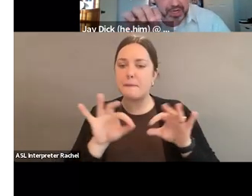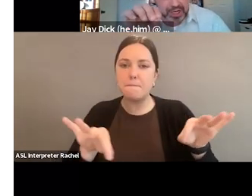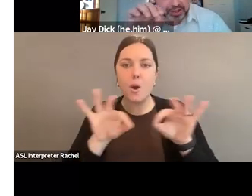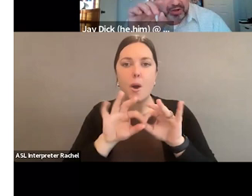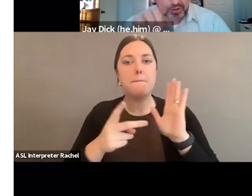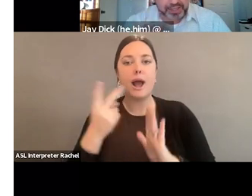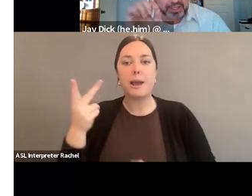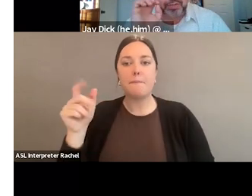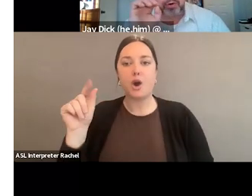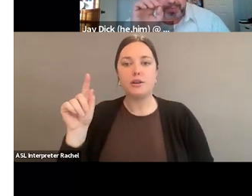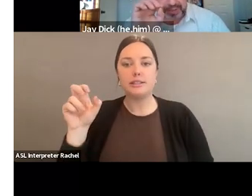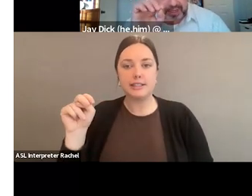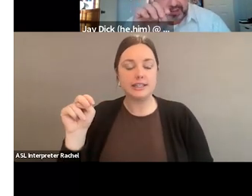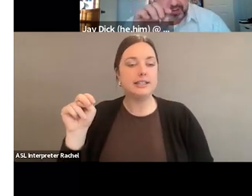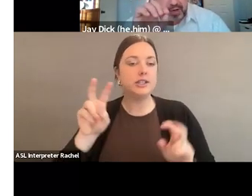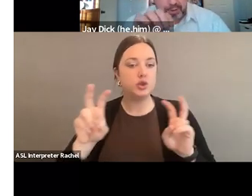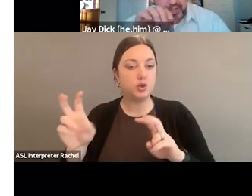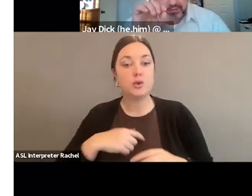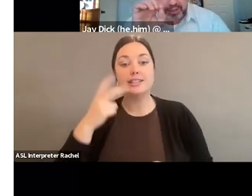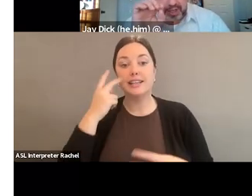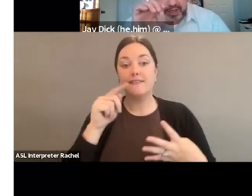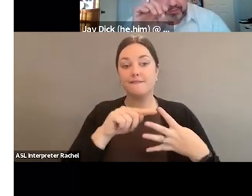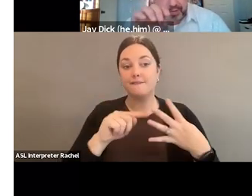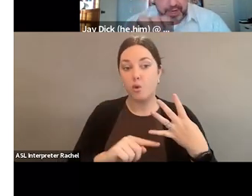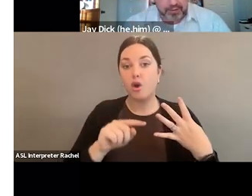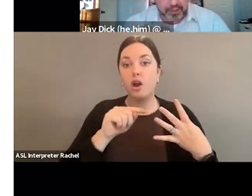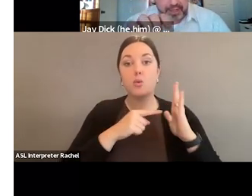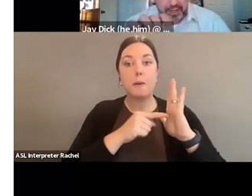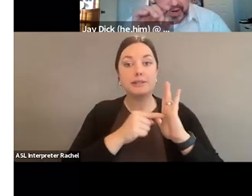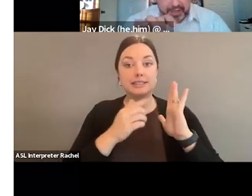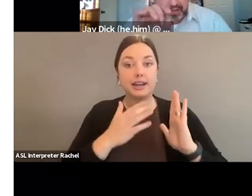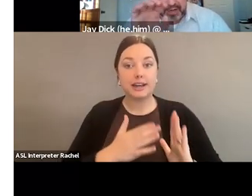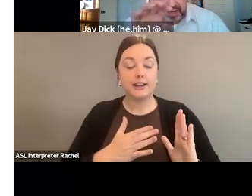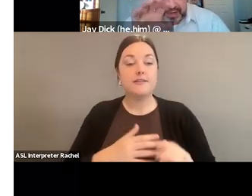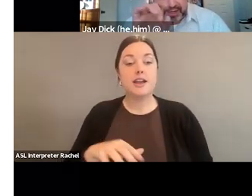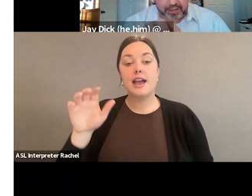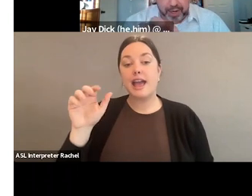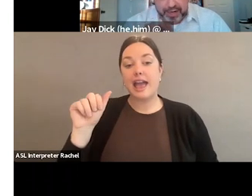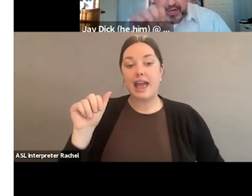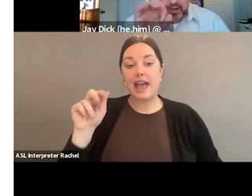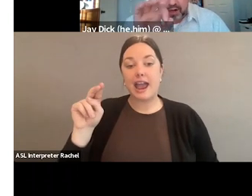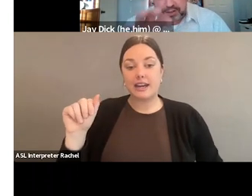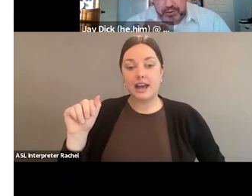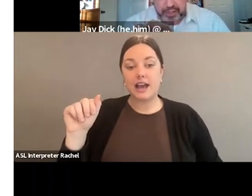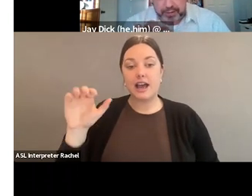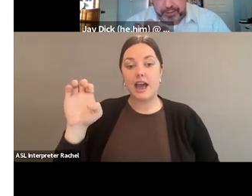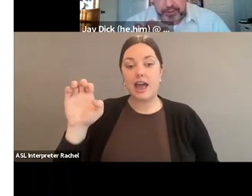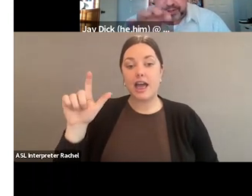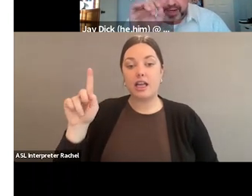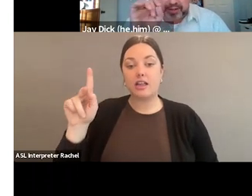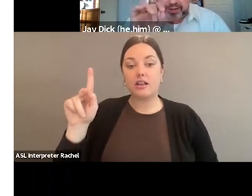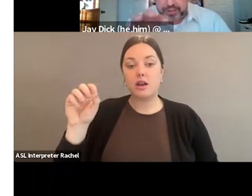issue. So, you see these four representatives, representatives, Anna Ecomani, Carlos